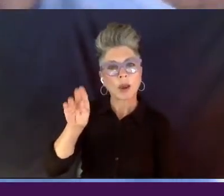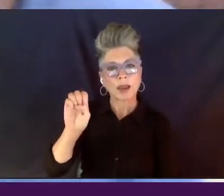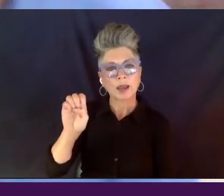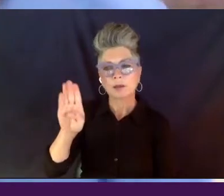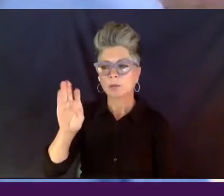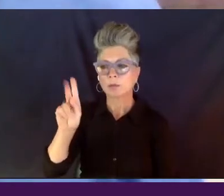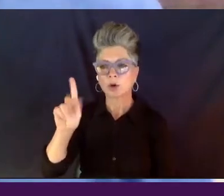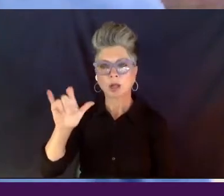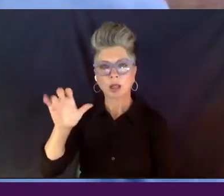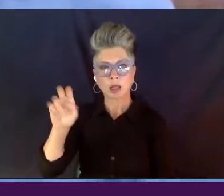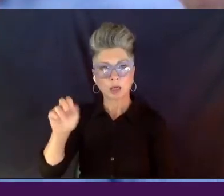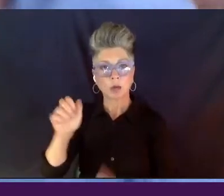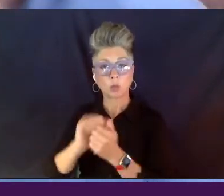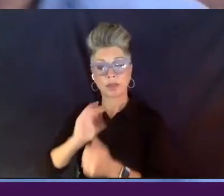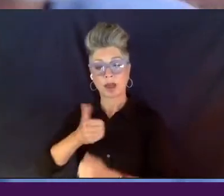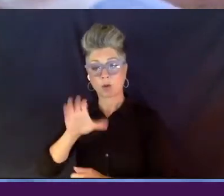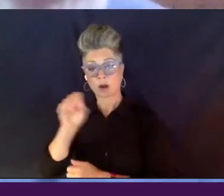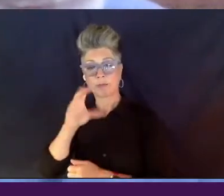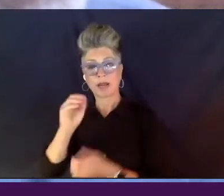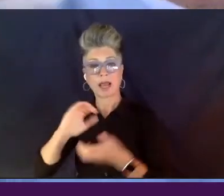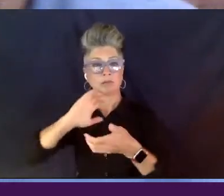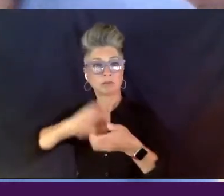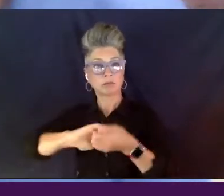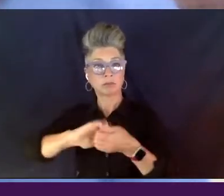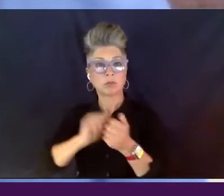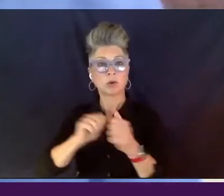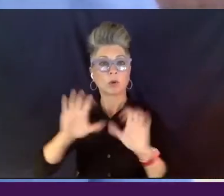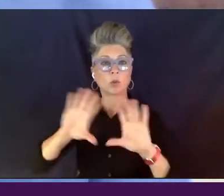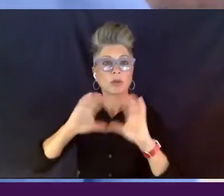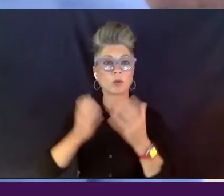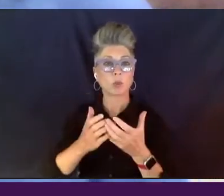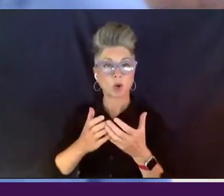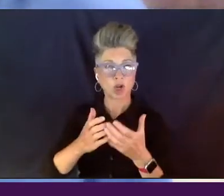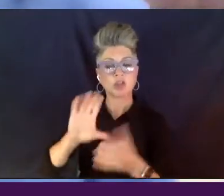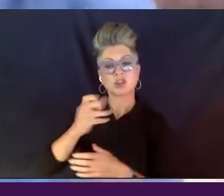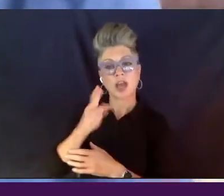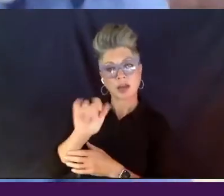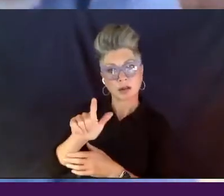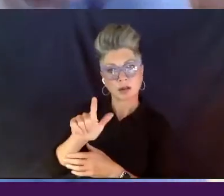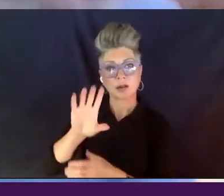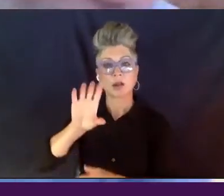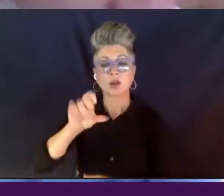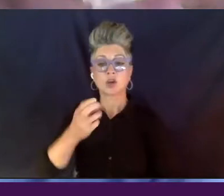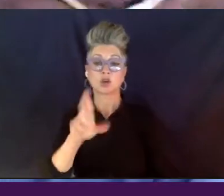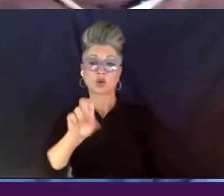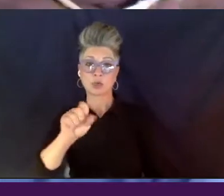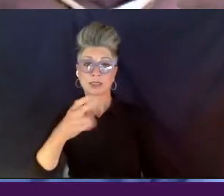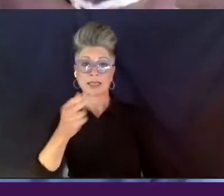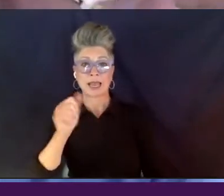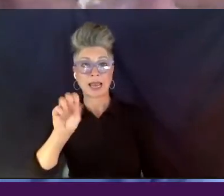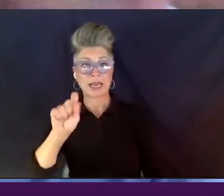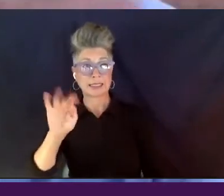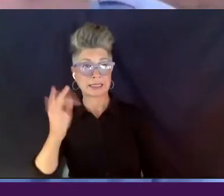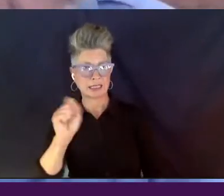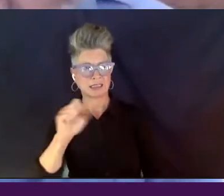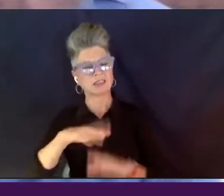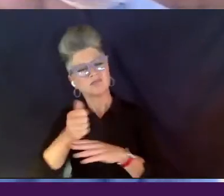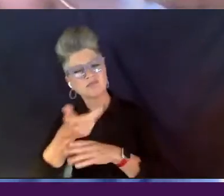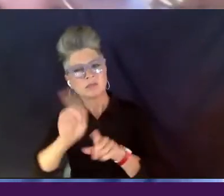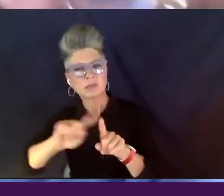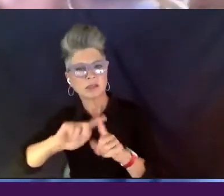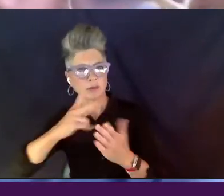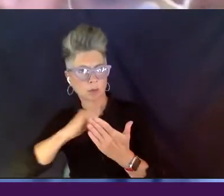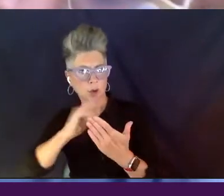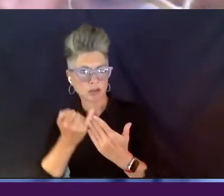company. And we're collaborating with World Channel, Chris Hastings, on a couple of projects, one of which is the Conversations Remix,